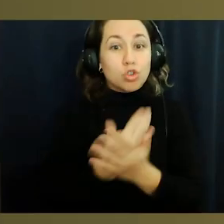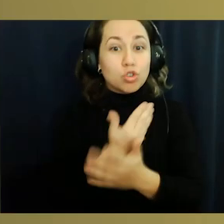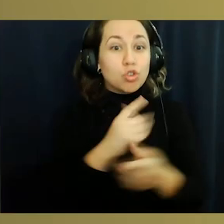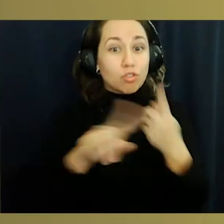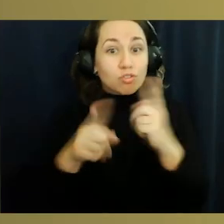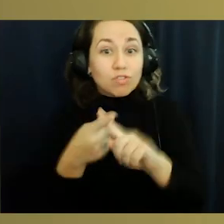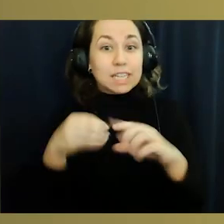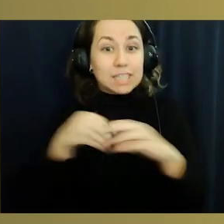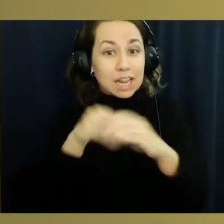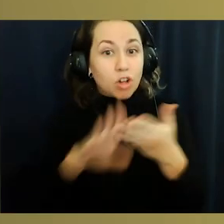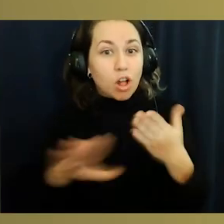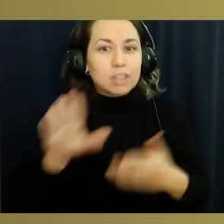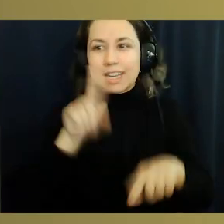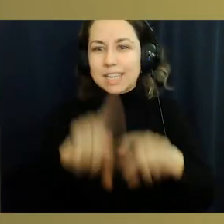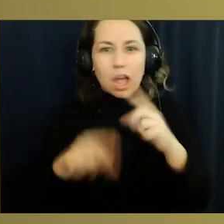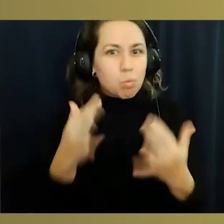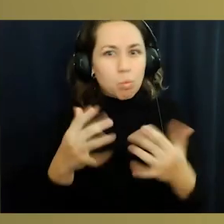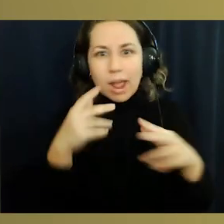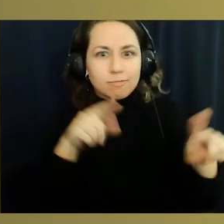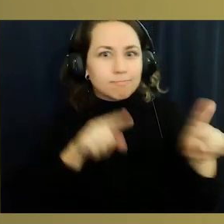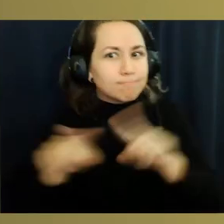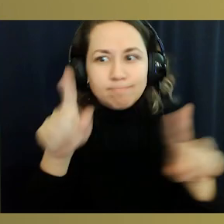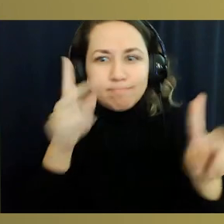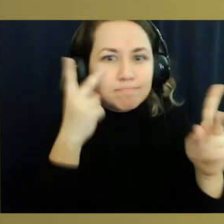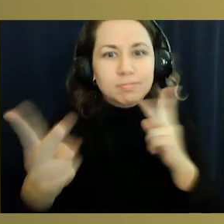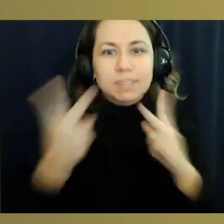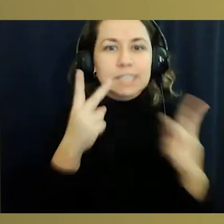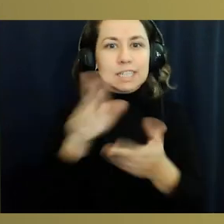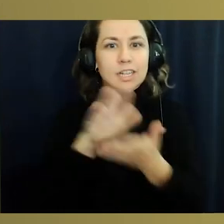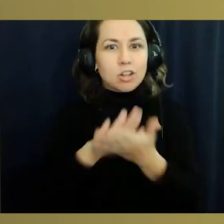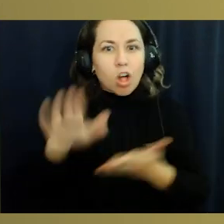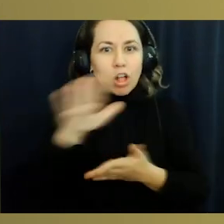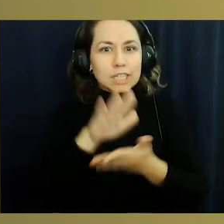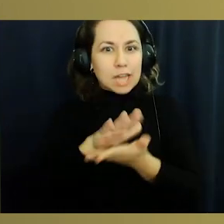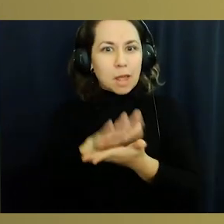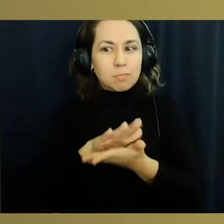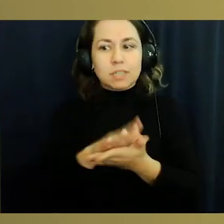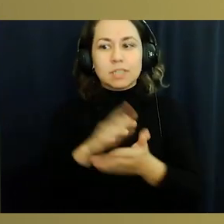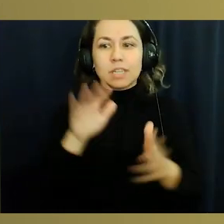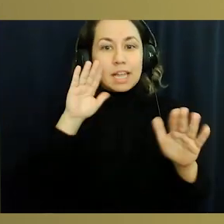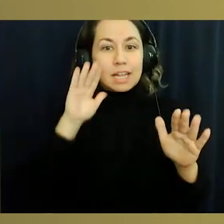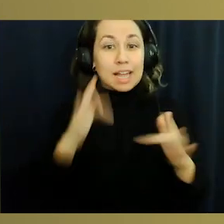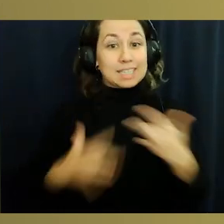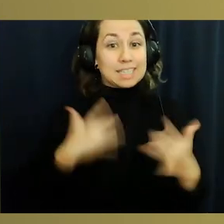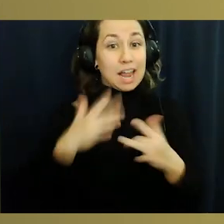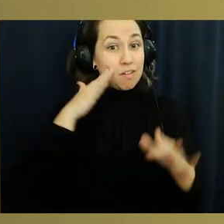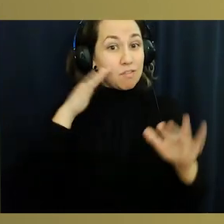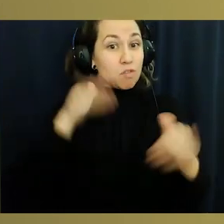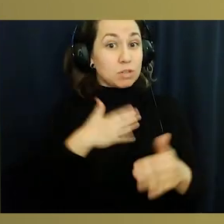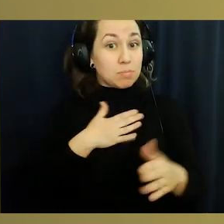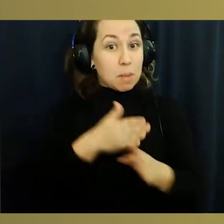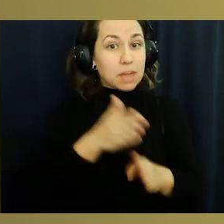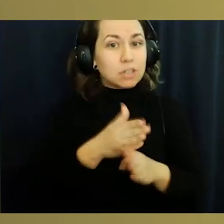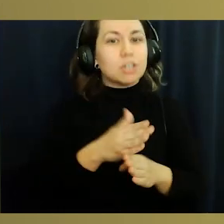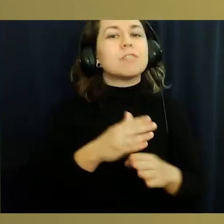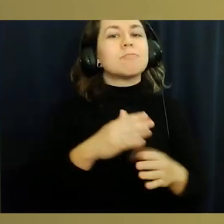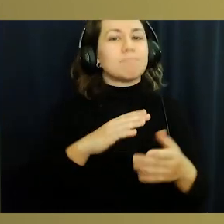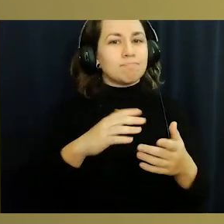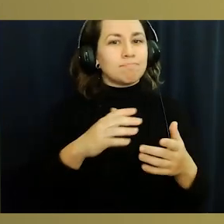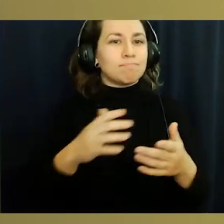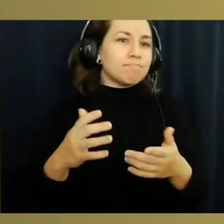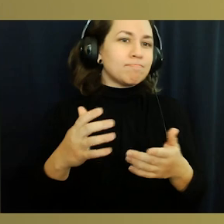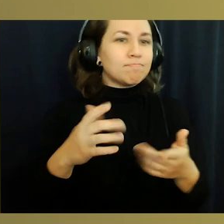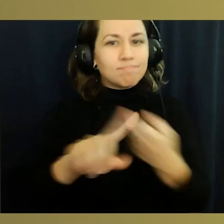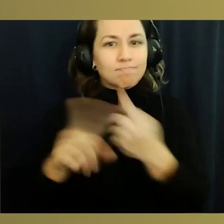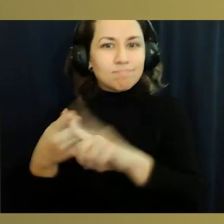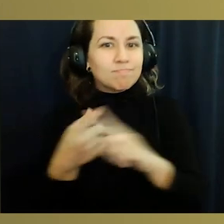Hi, I'm Christine. I'm looking forward to making new friends and connections in college. I can't wait to explore my college campus and I'm very excited